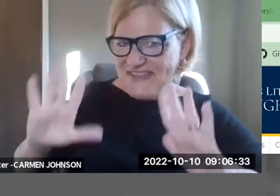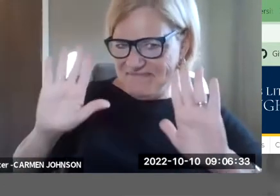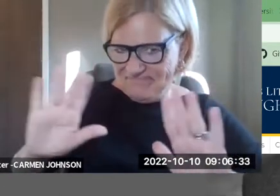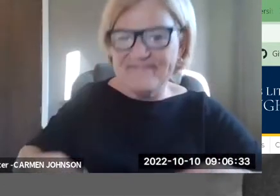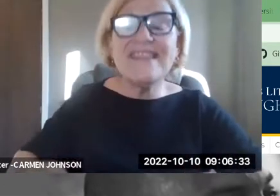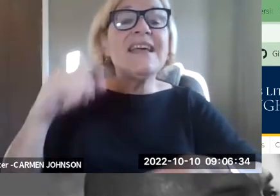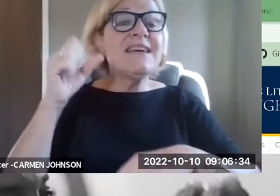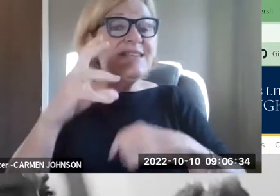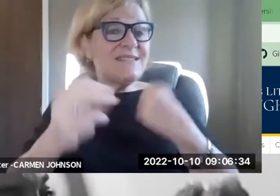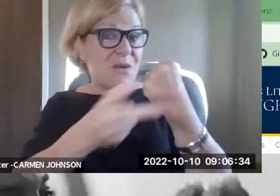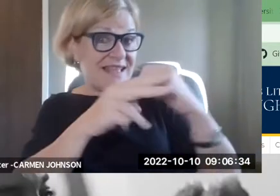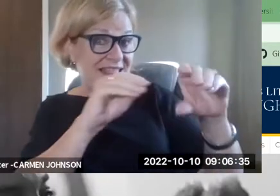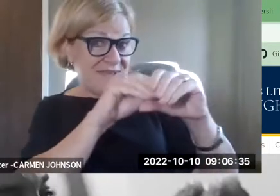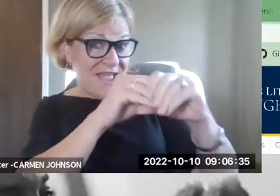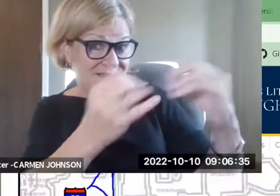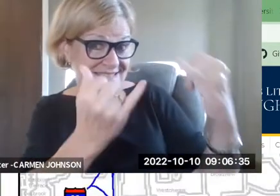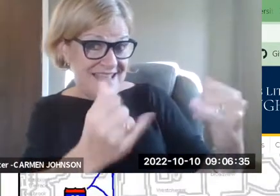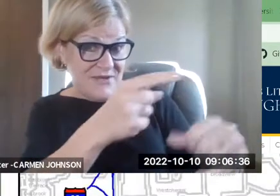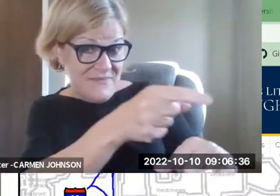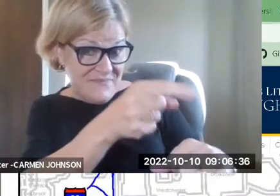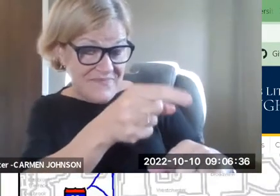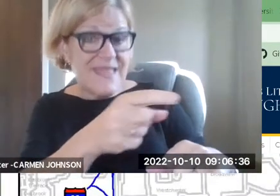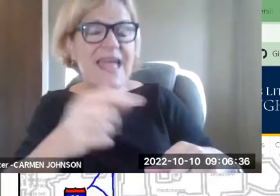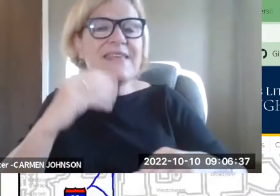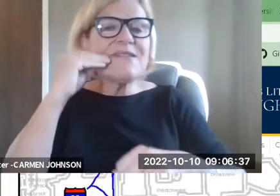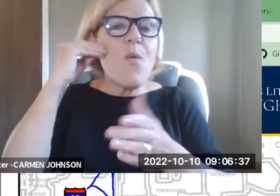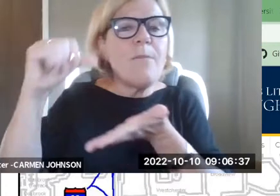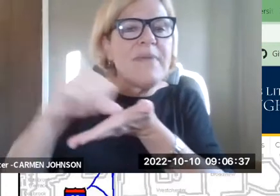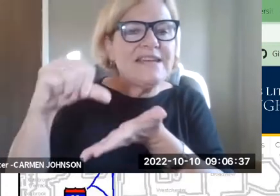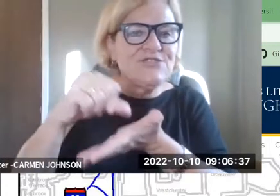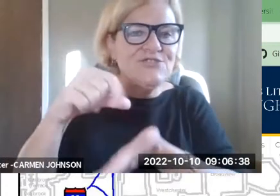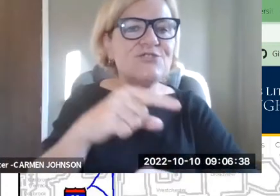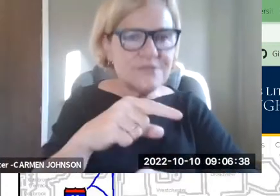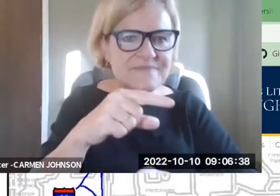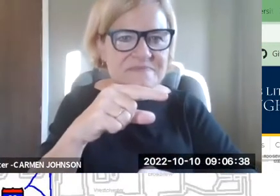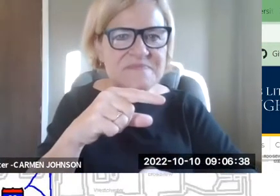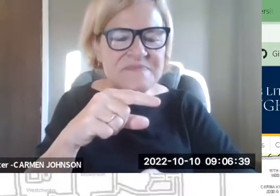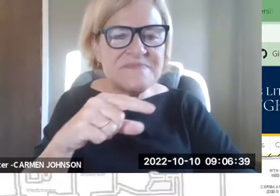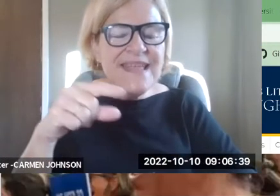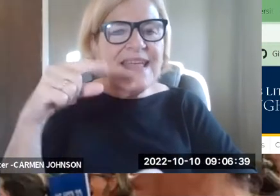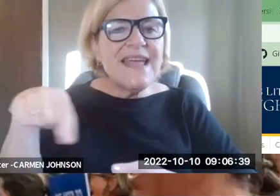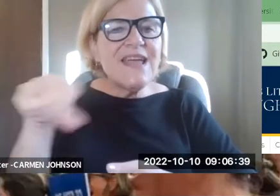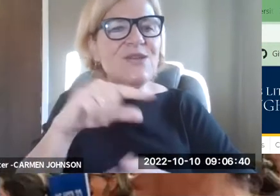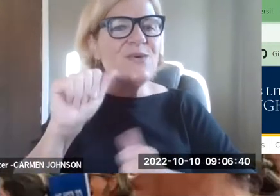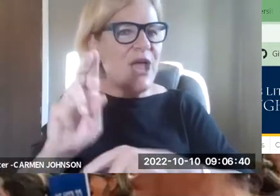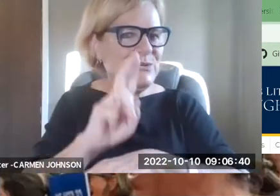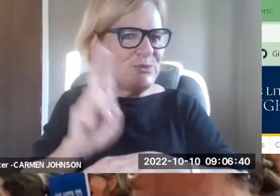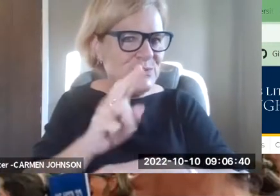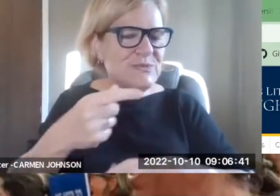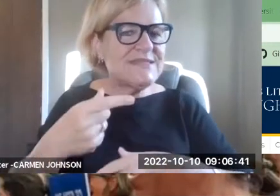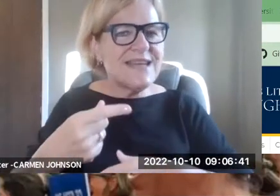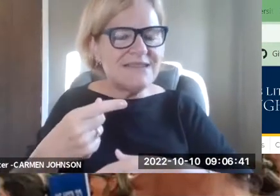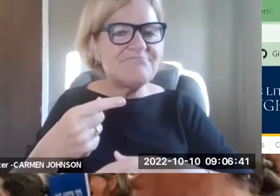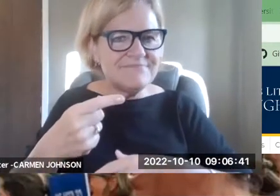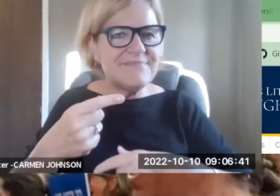project itself are in the chat already. Great. So what I'm showing you now is the clearinghouse itself, and this is